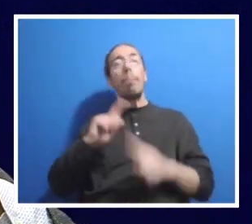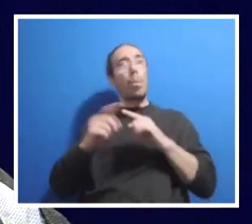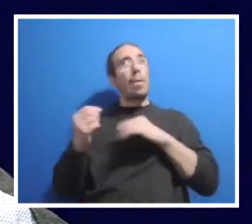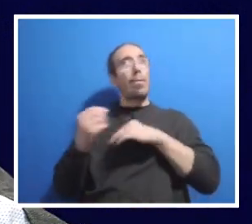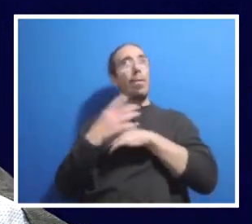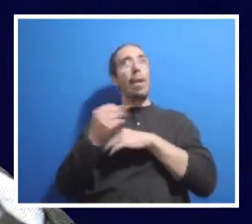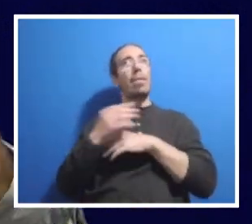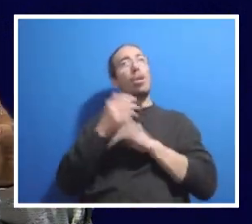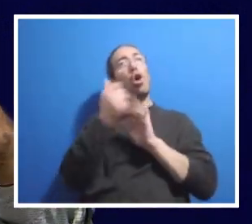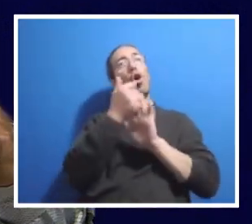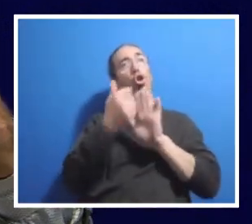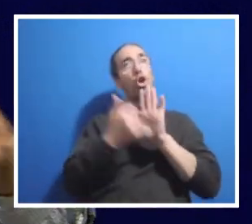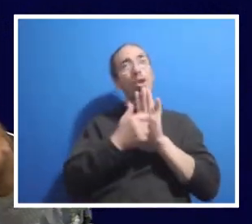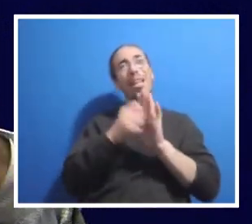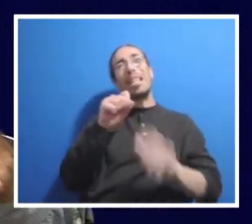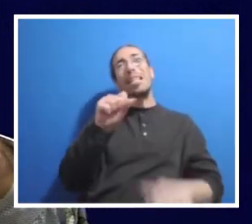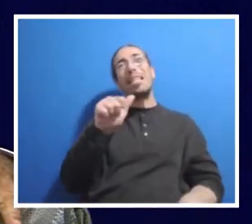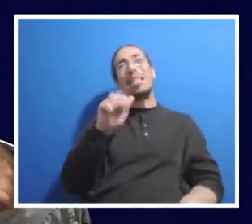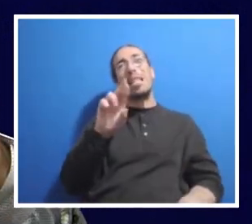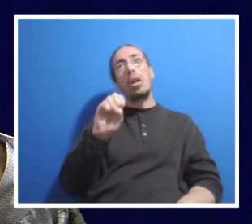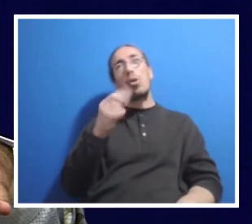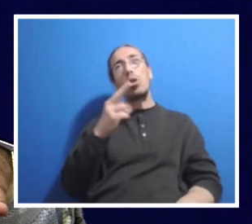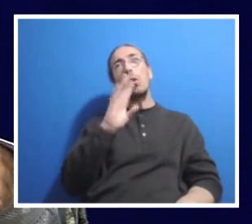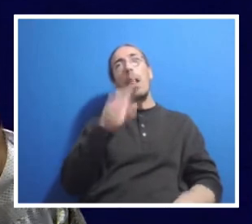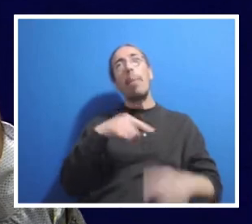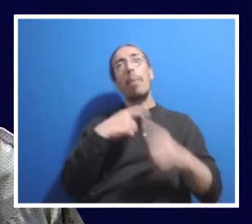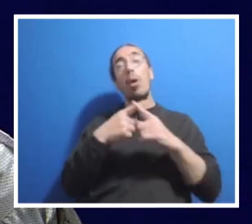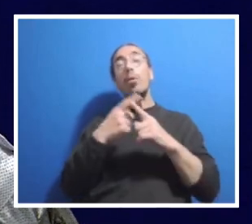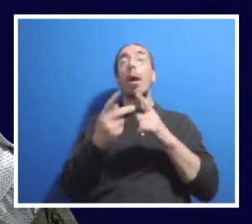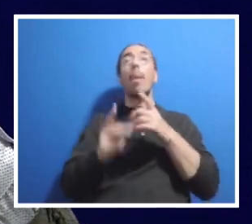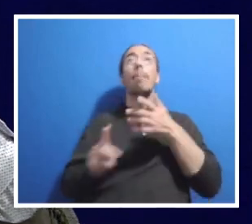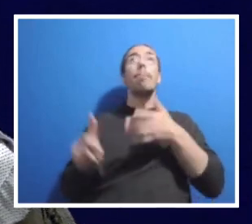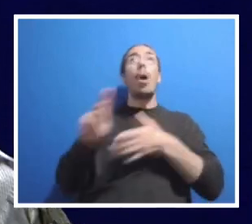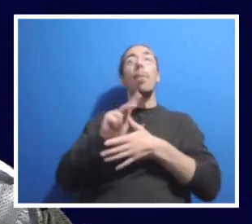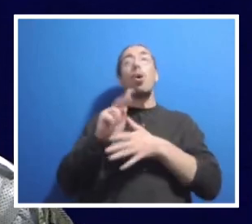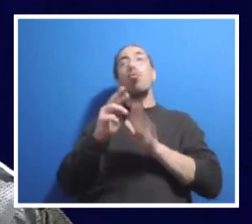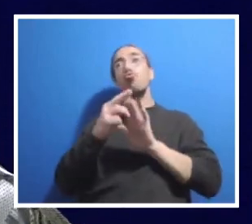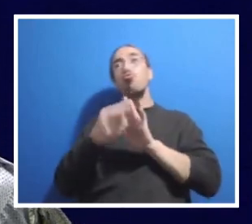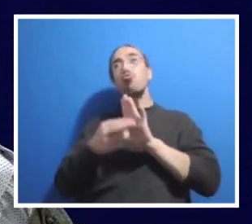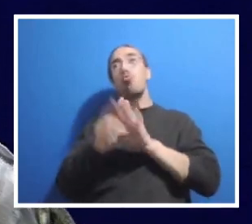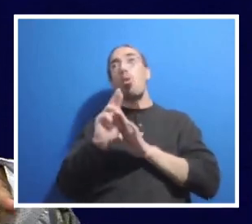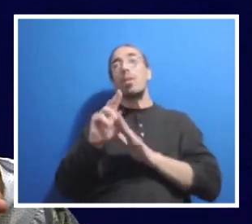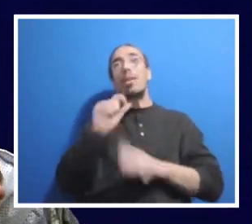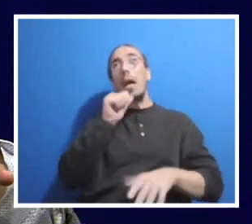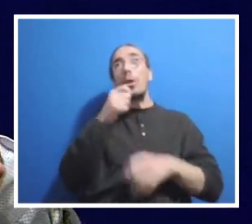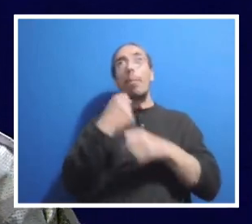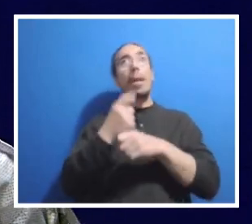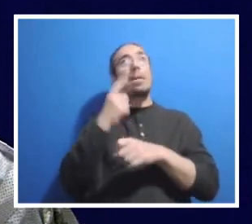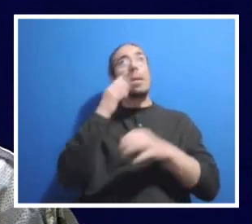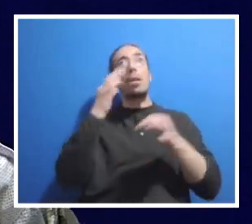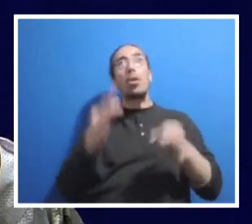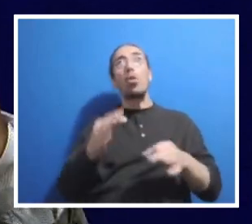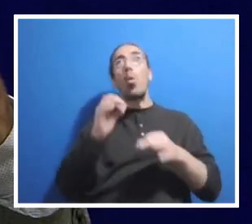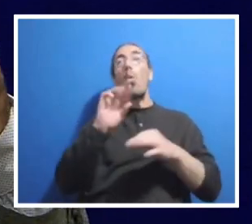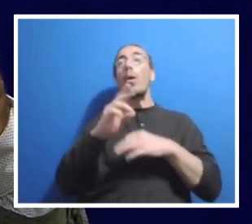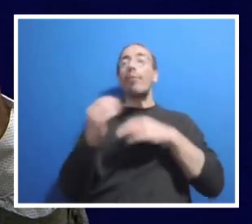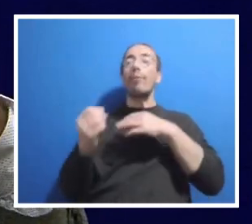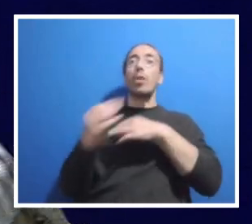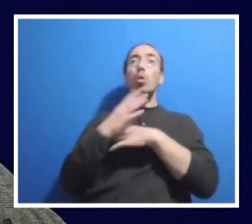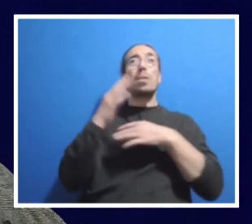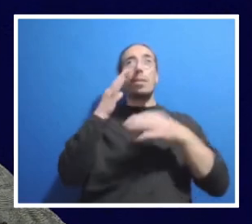that Sarah's referred to. Their primary roles are not to make decisions or influence decisions that we make.